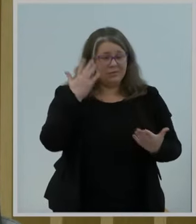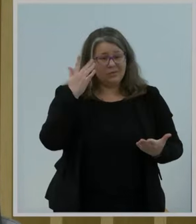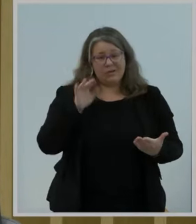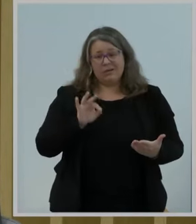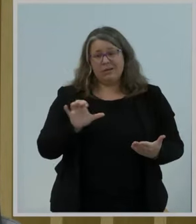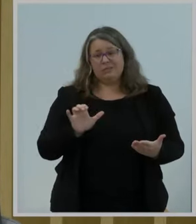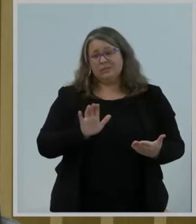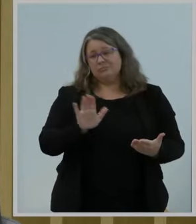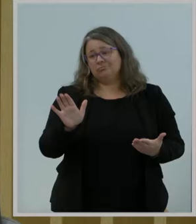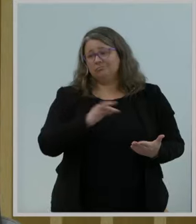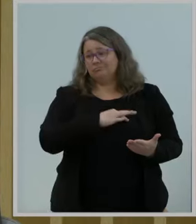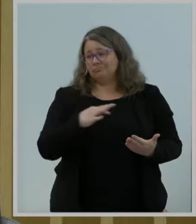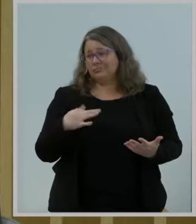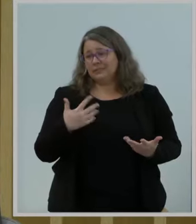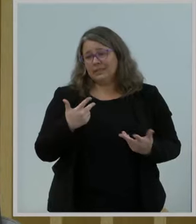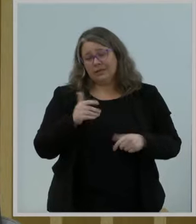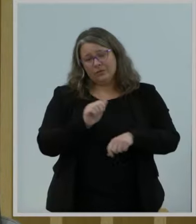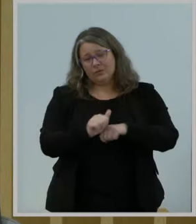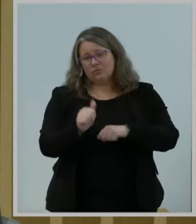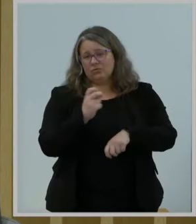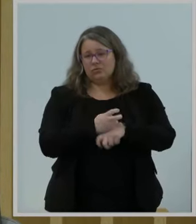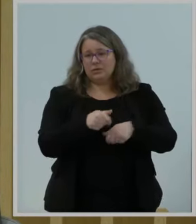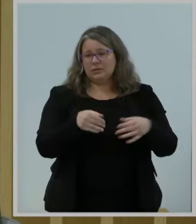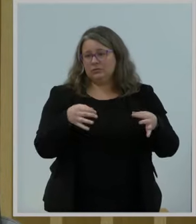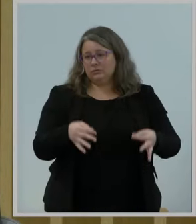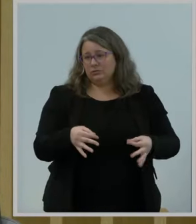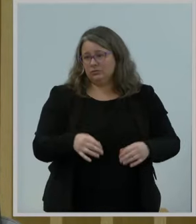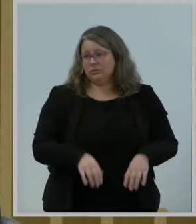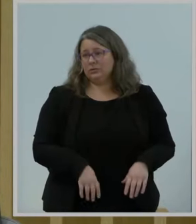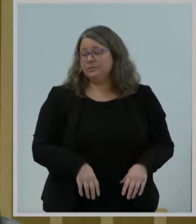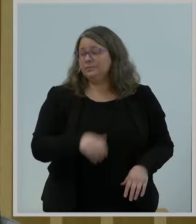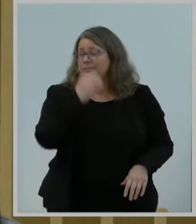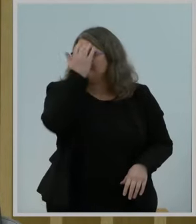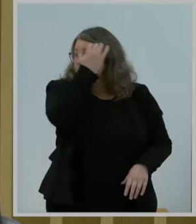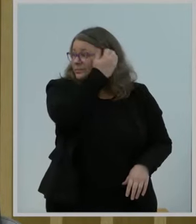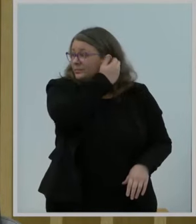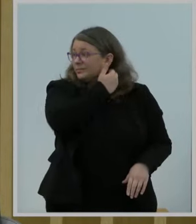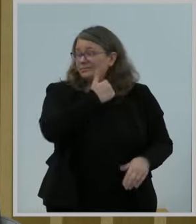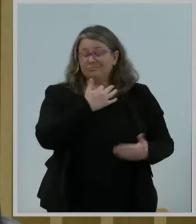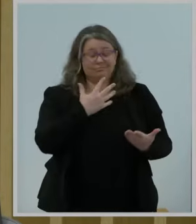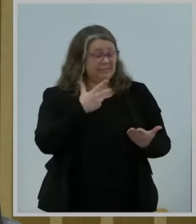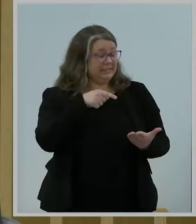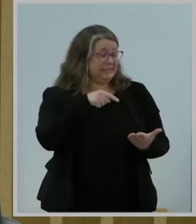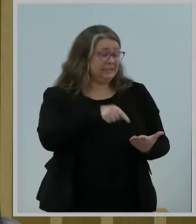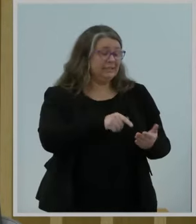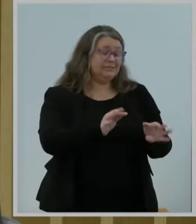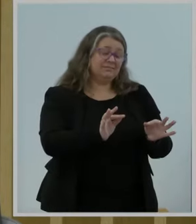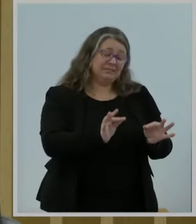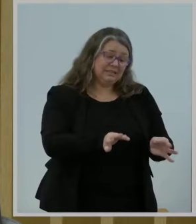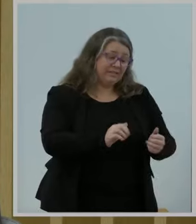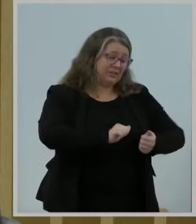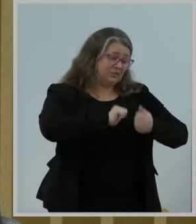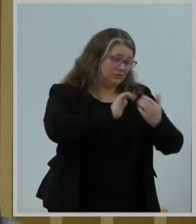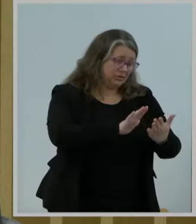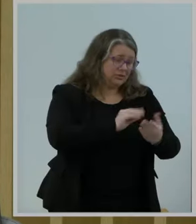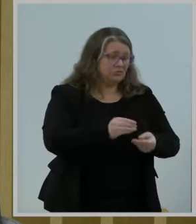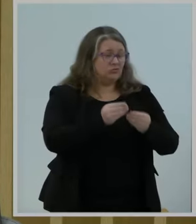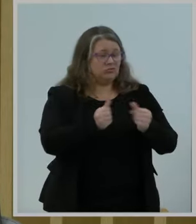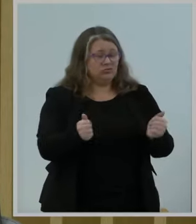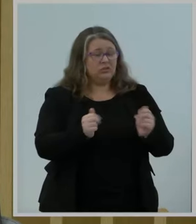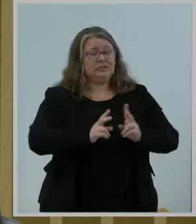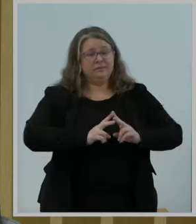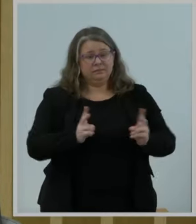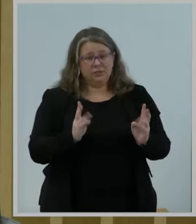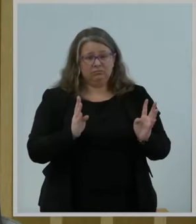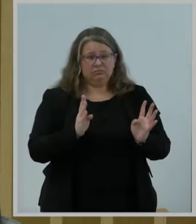decision, and there's no doubt at all that it tackles and solves some very complex technical matters. So